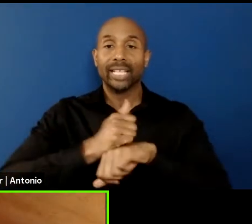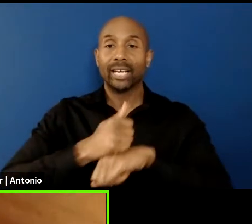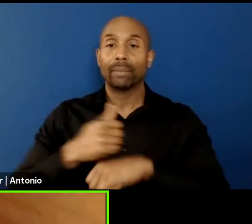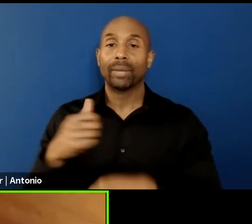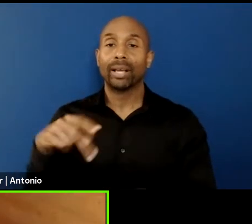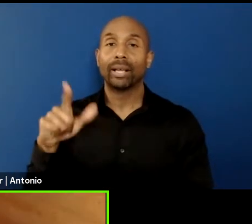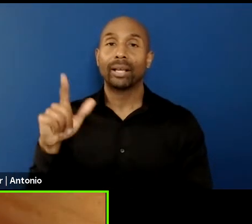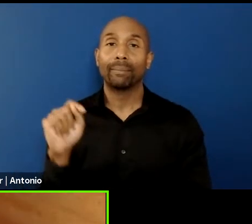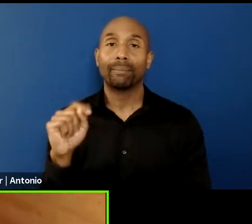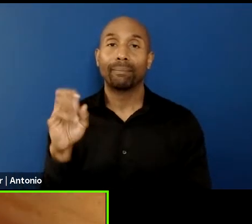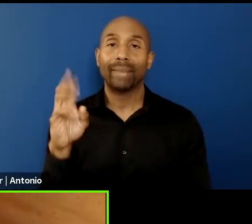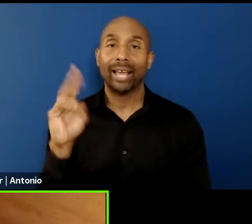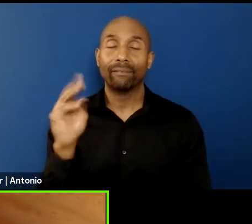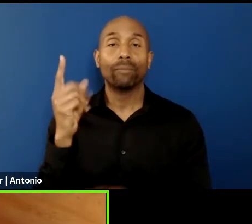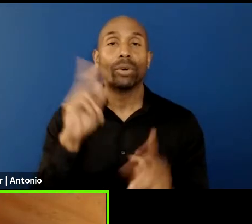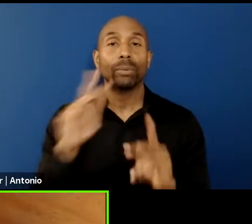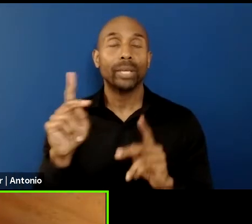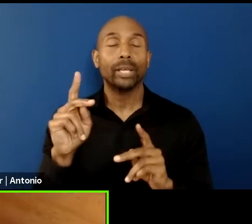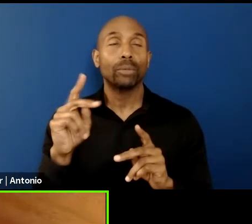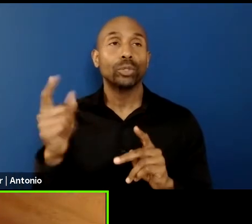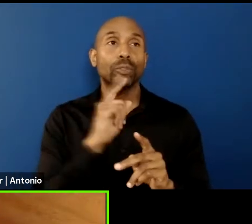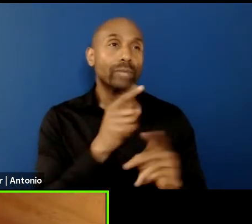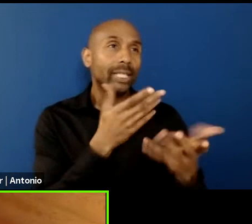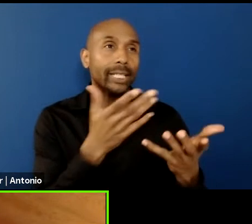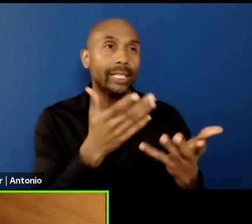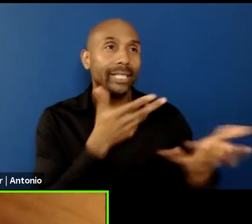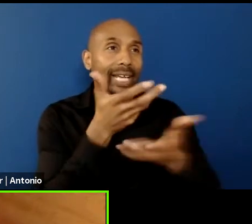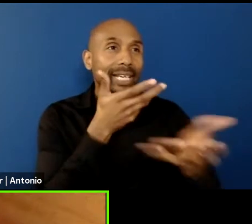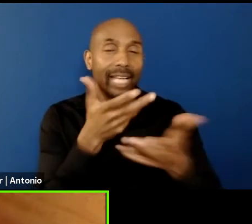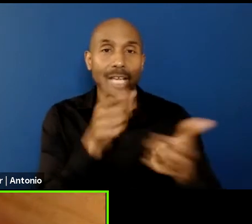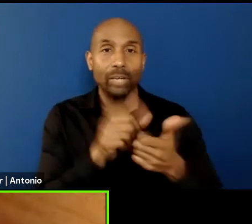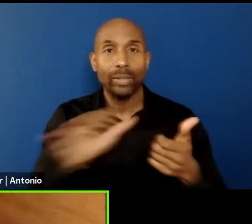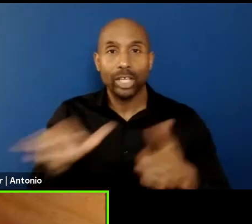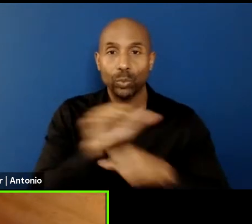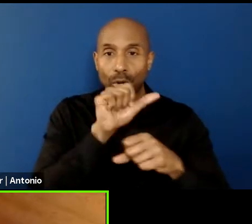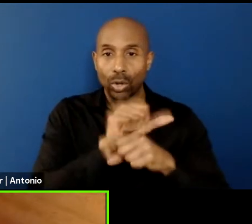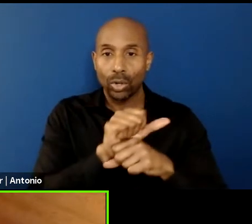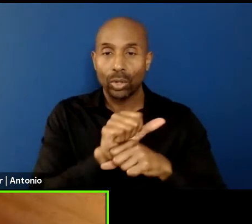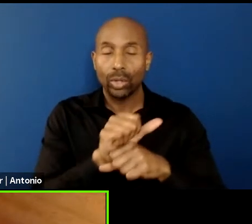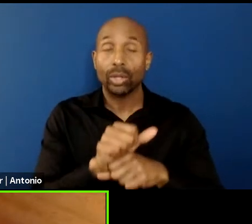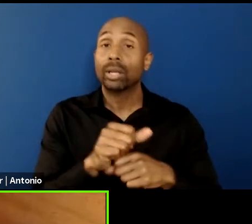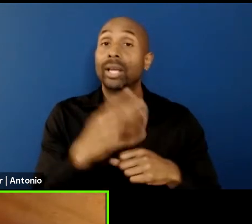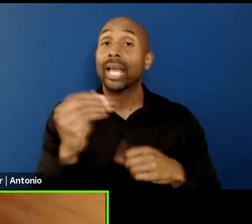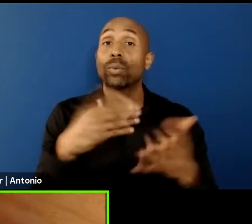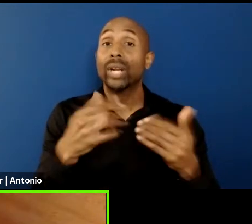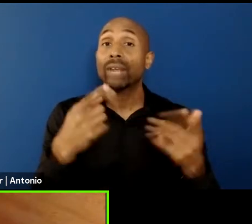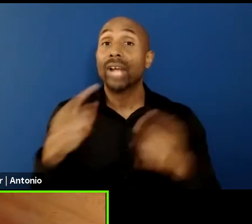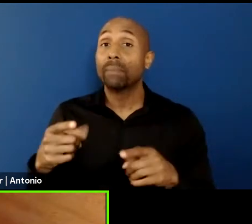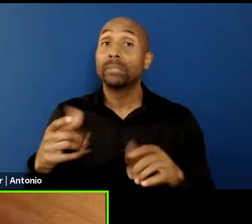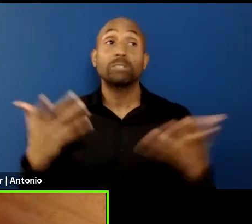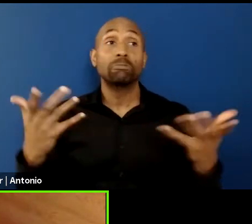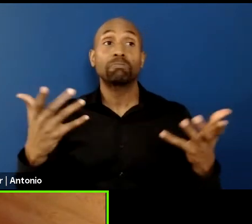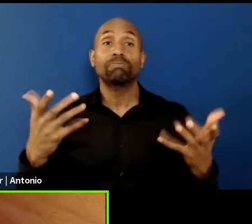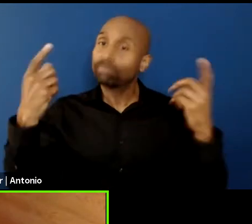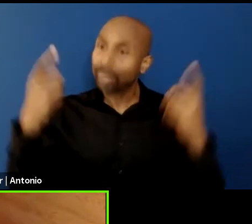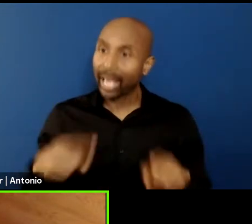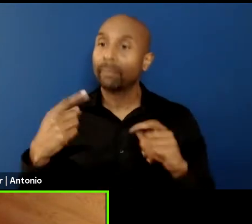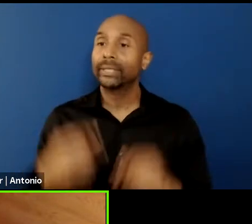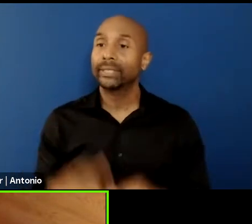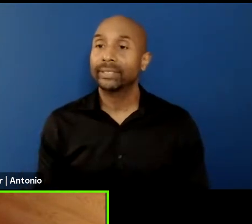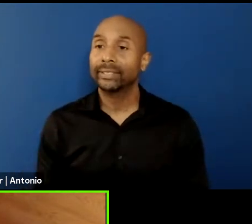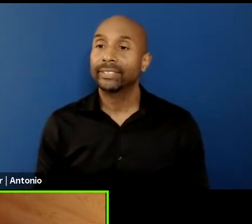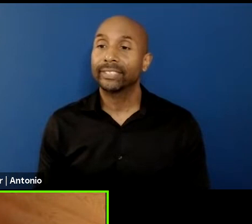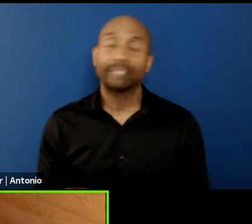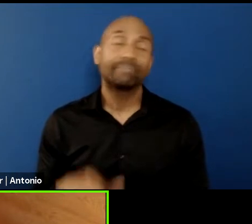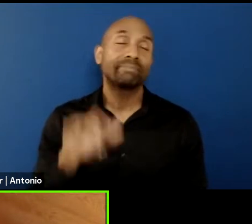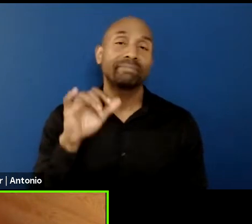people to engage in whether, you know, whatever happens out of it. And that is the